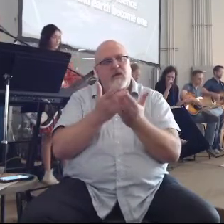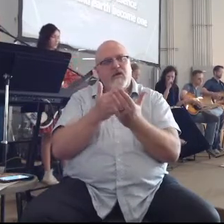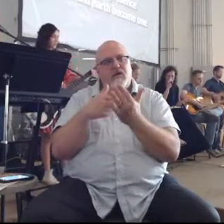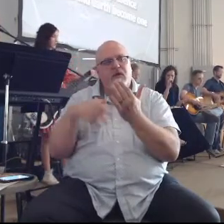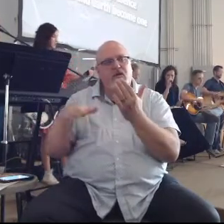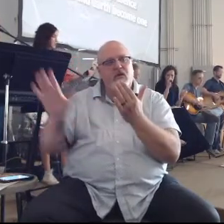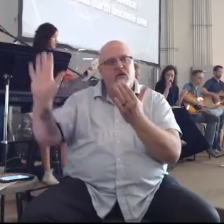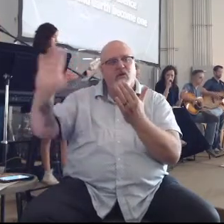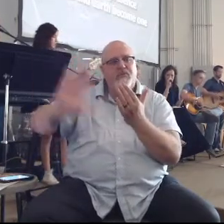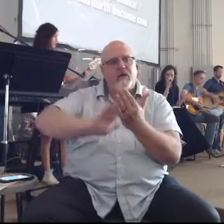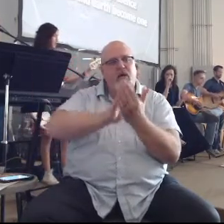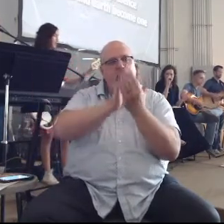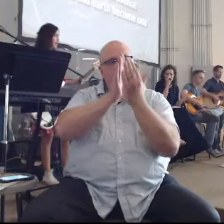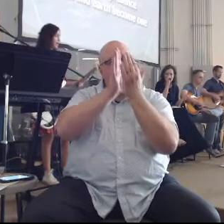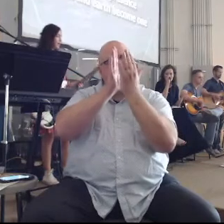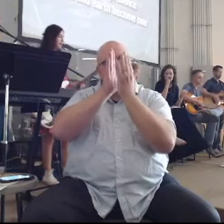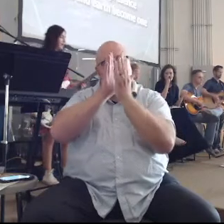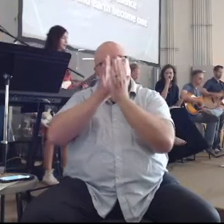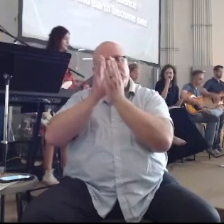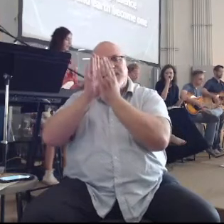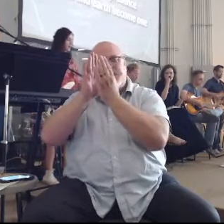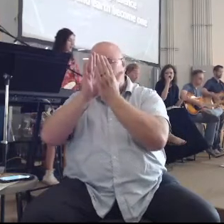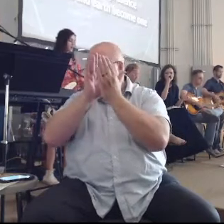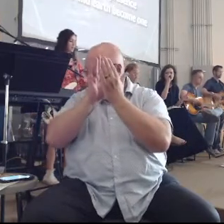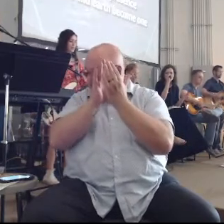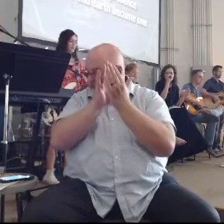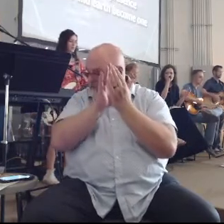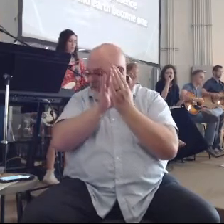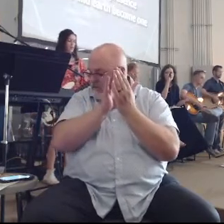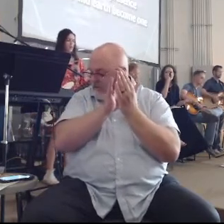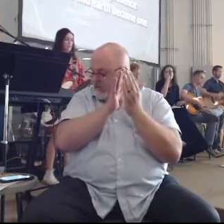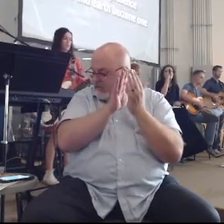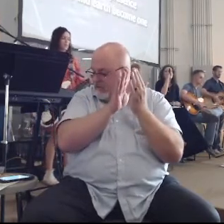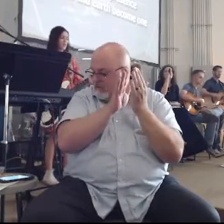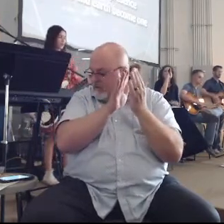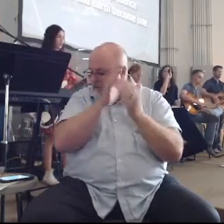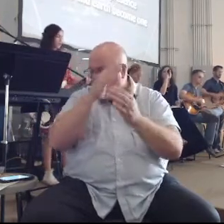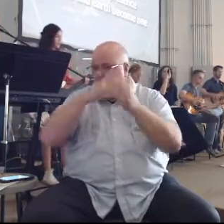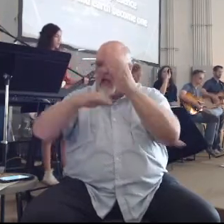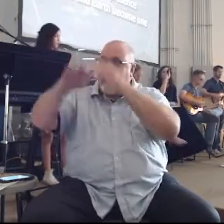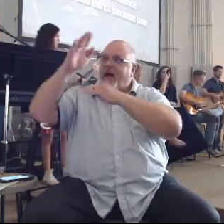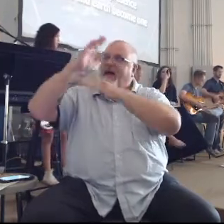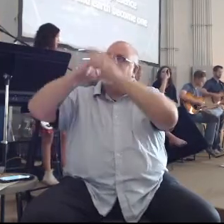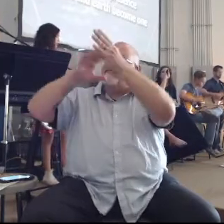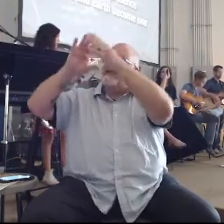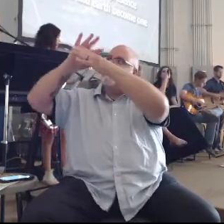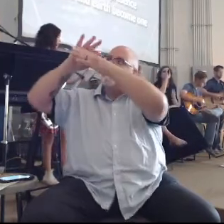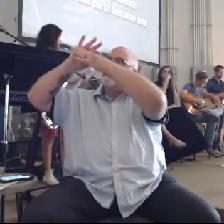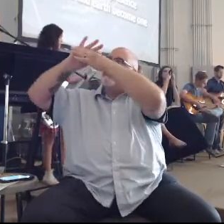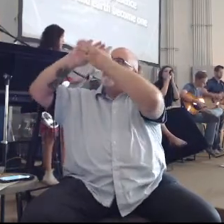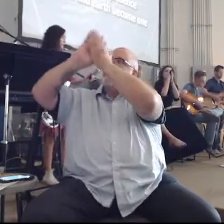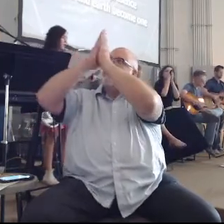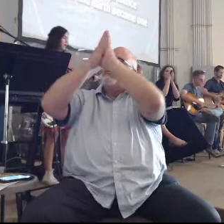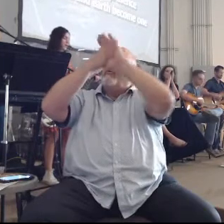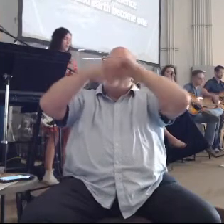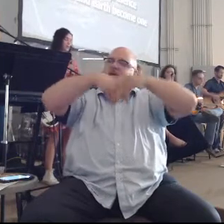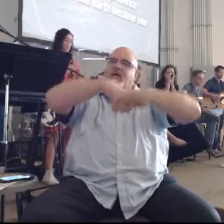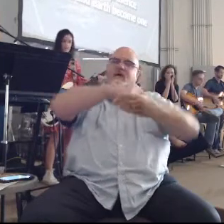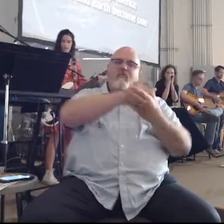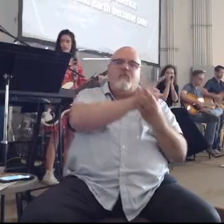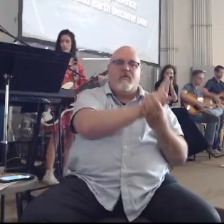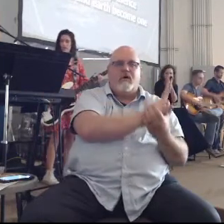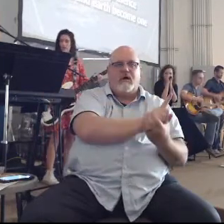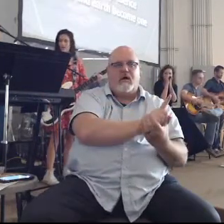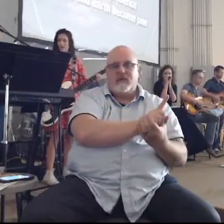Here in your presence Heaven and earth become one